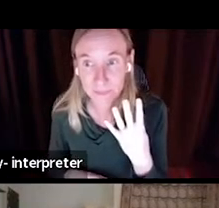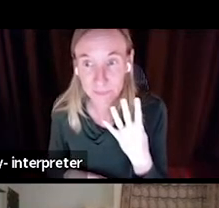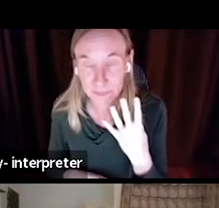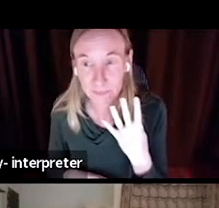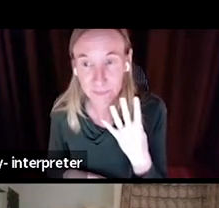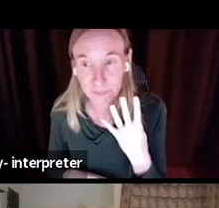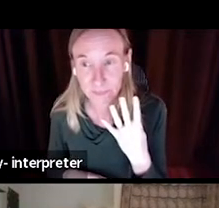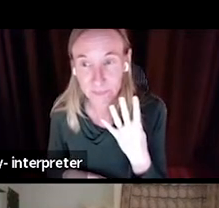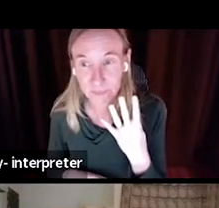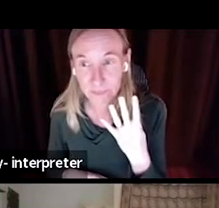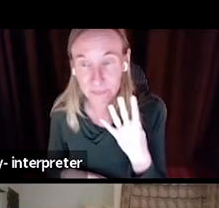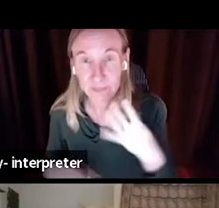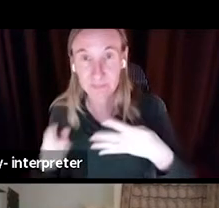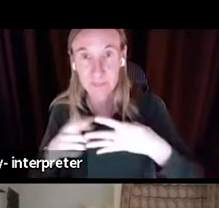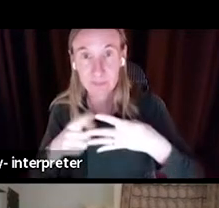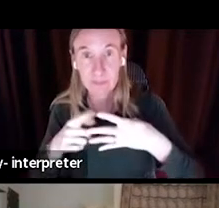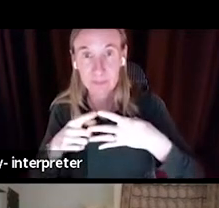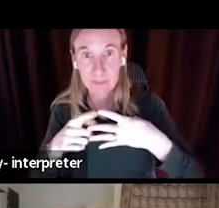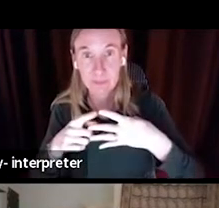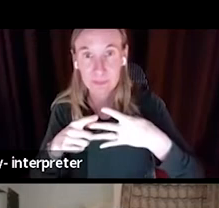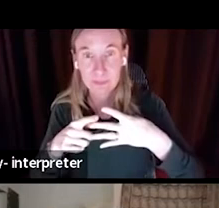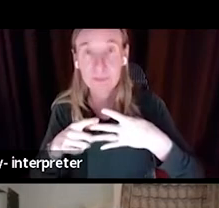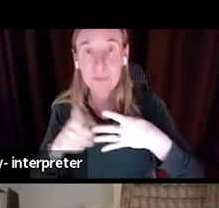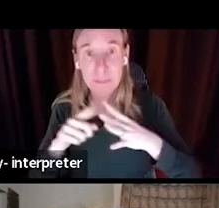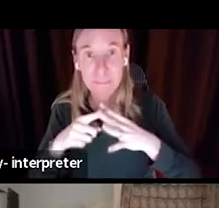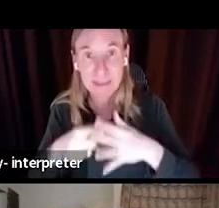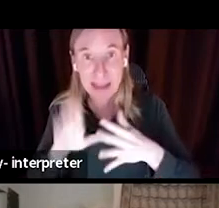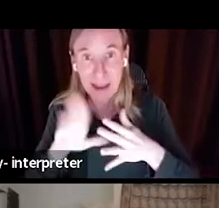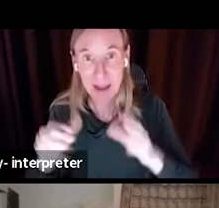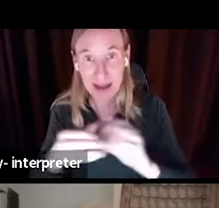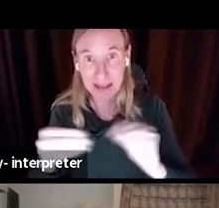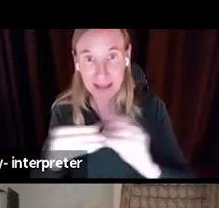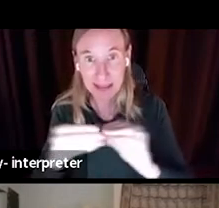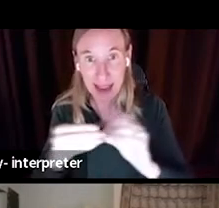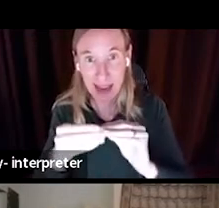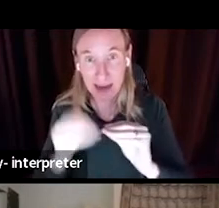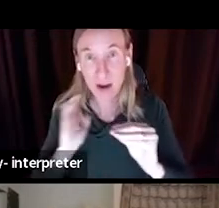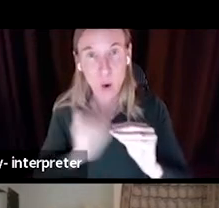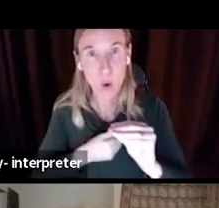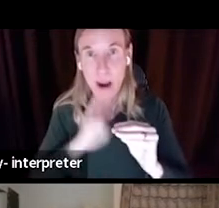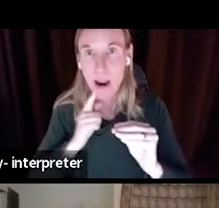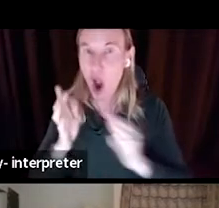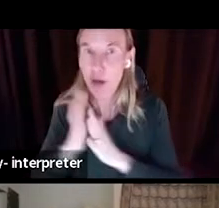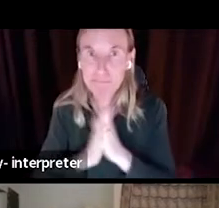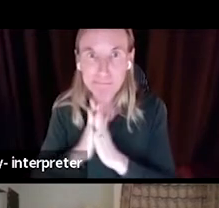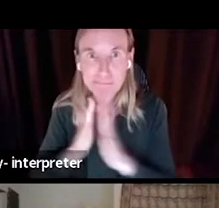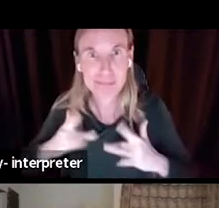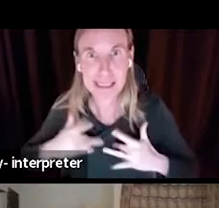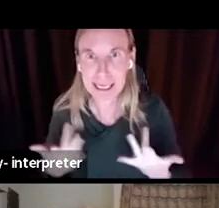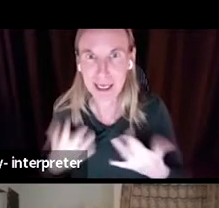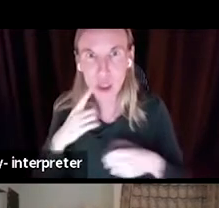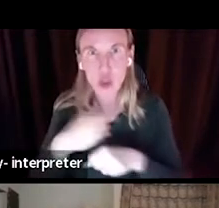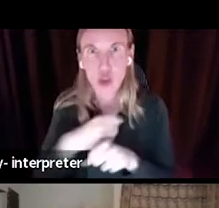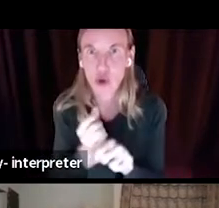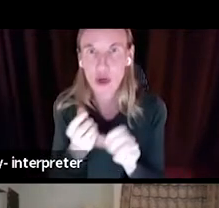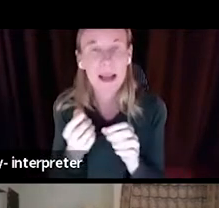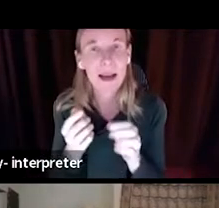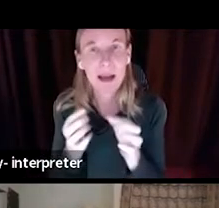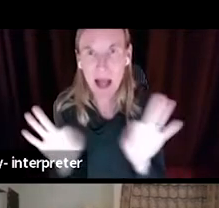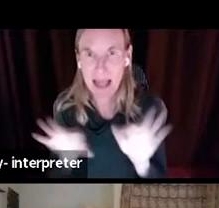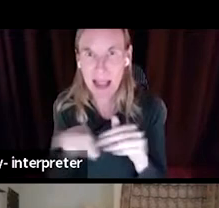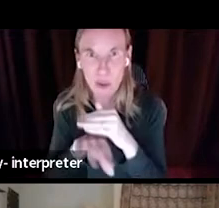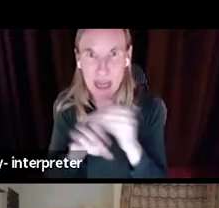Let me begin by saying that we are very eager to create a language access plan.